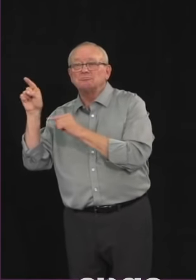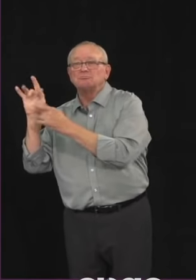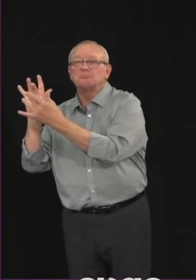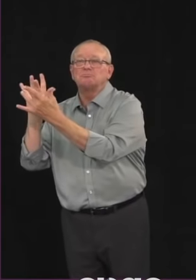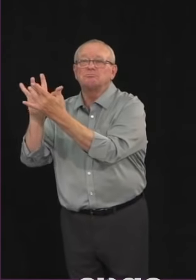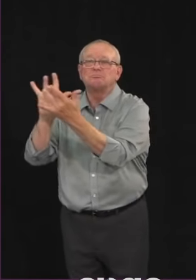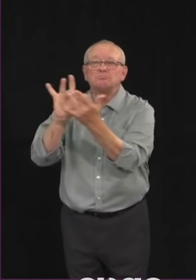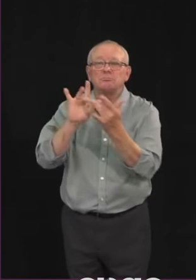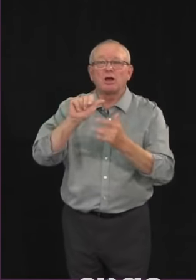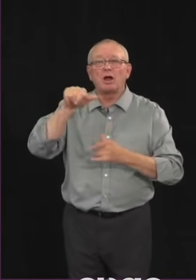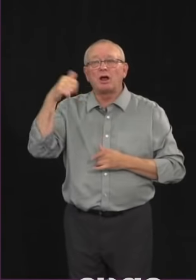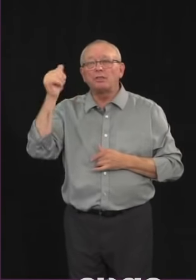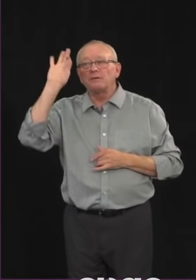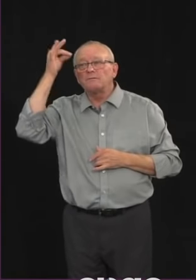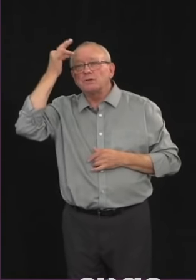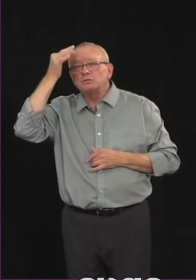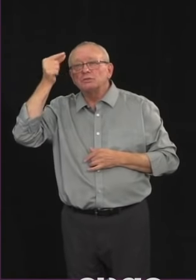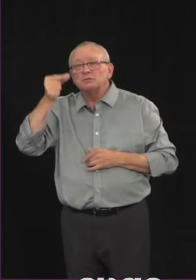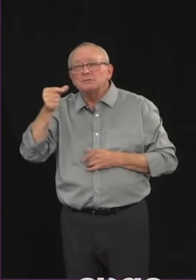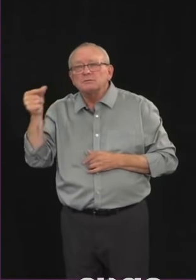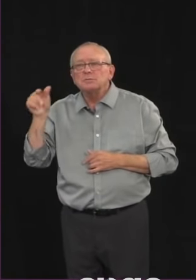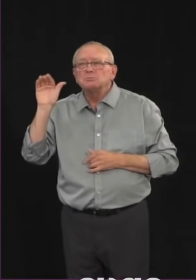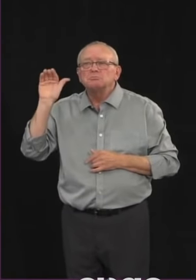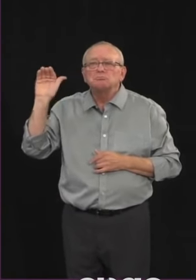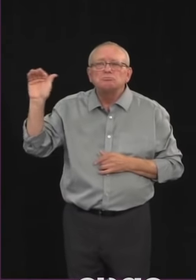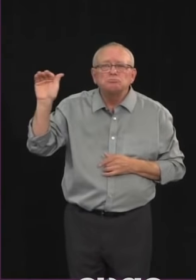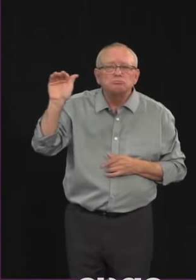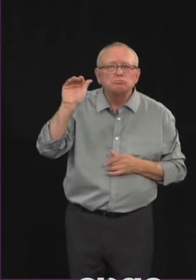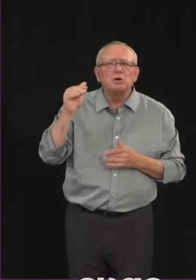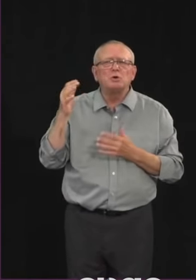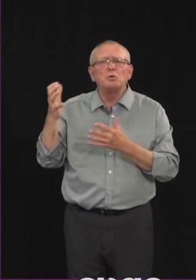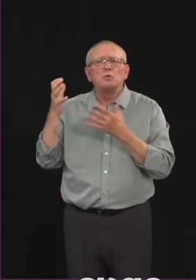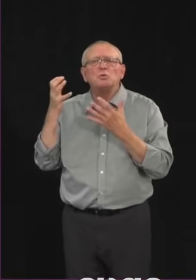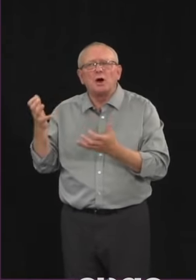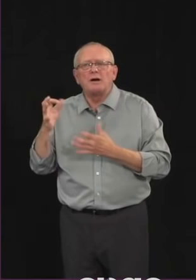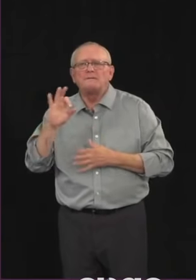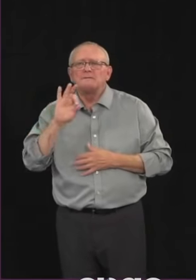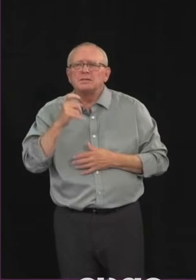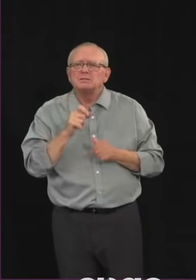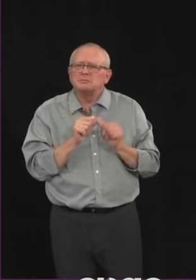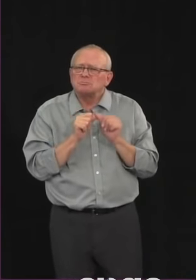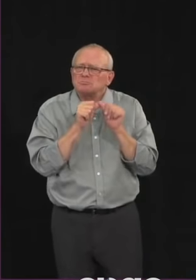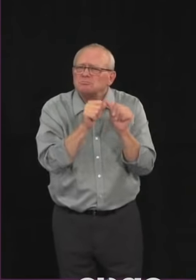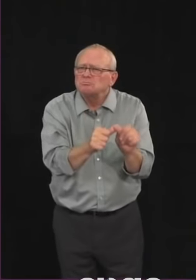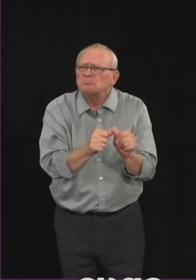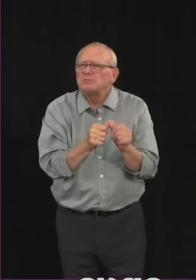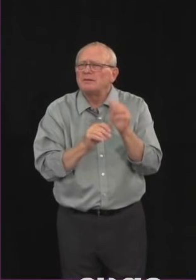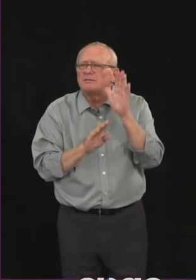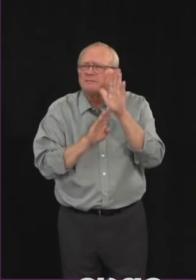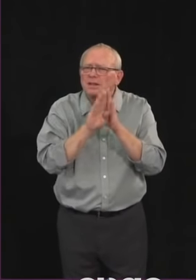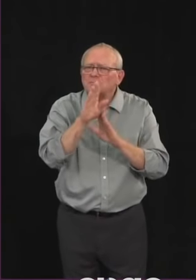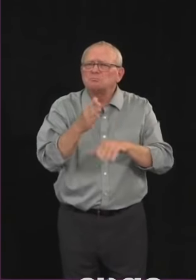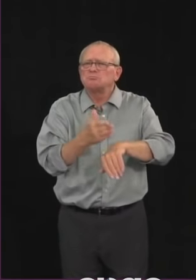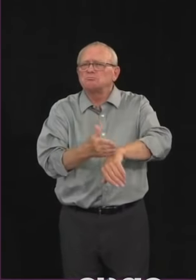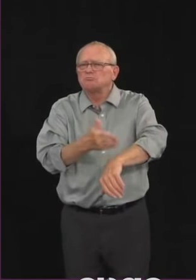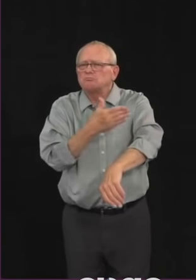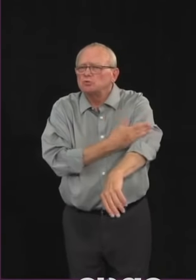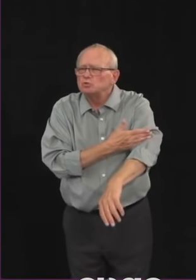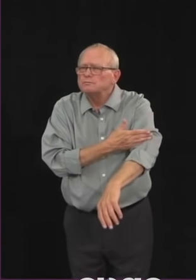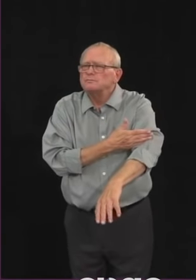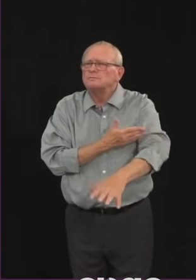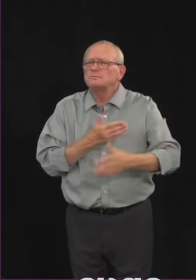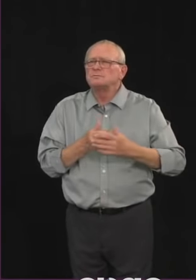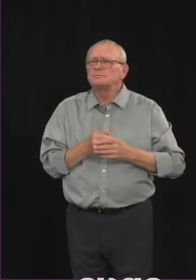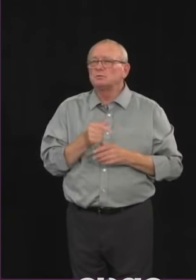with our requests uh for uh the the federal government as premier said to uh to allow google